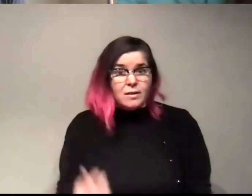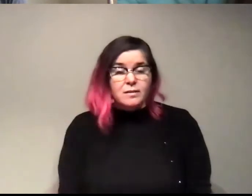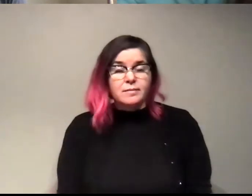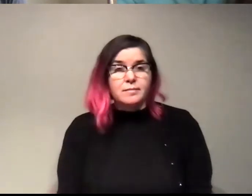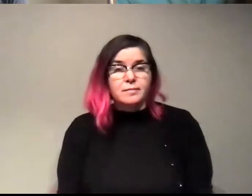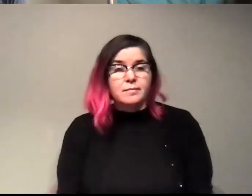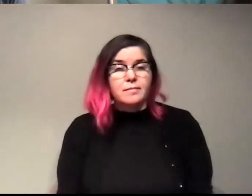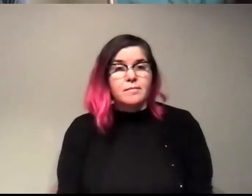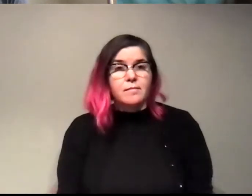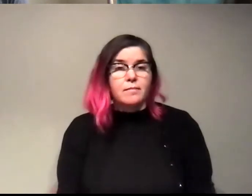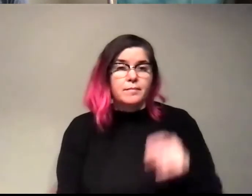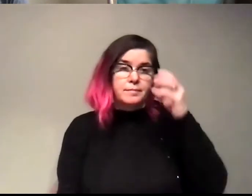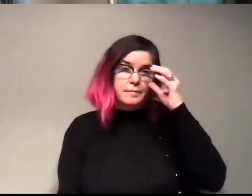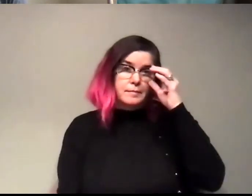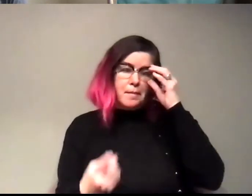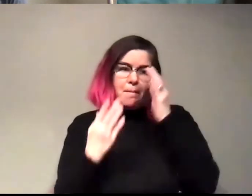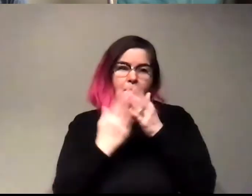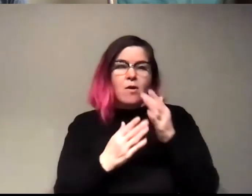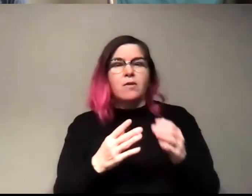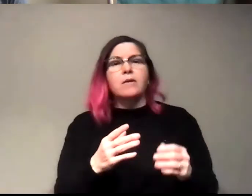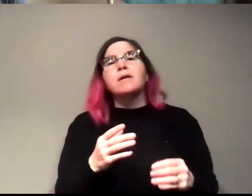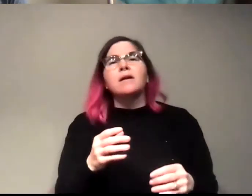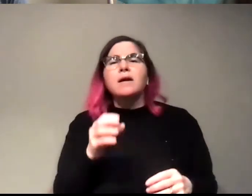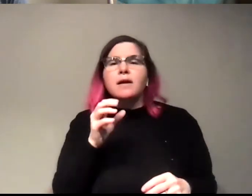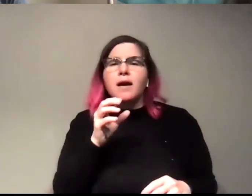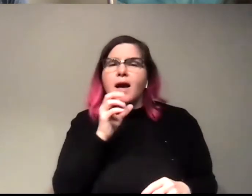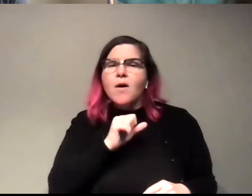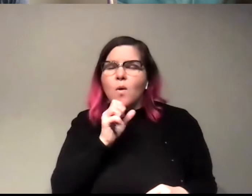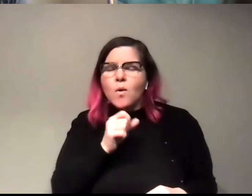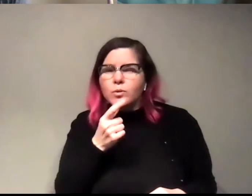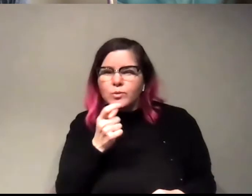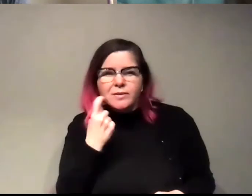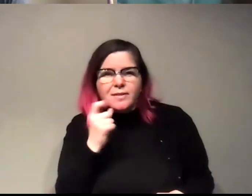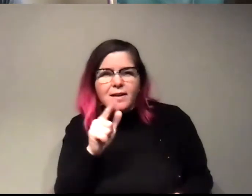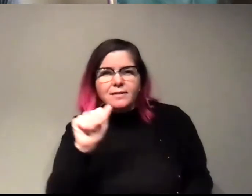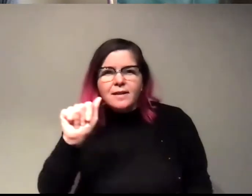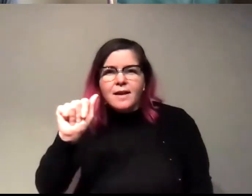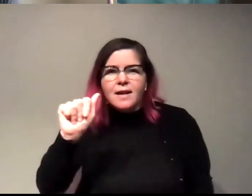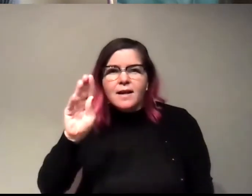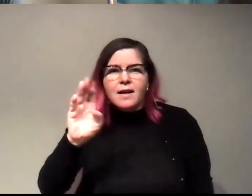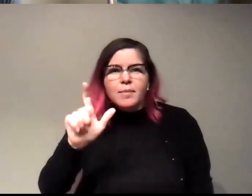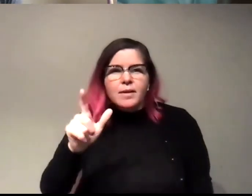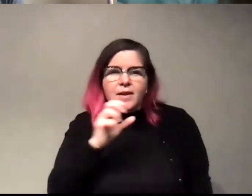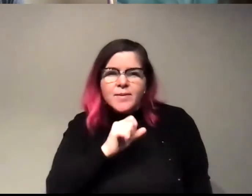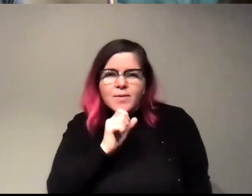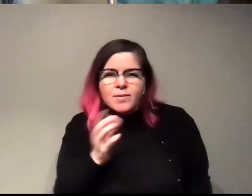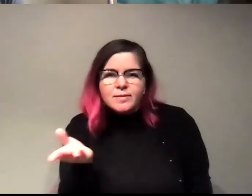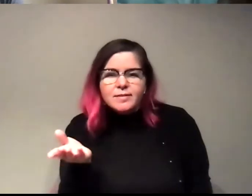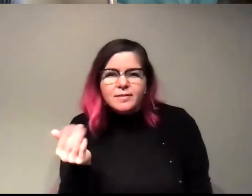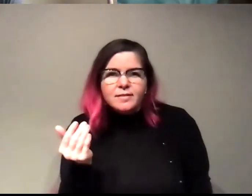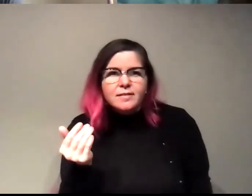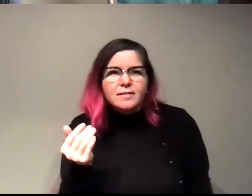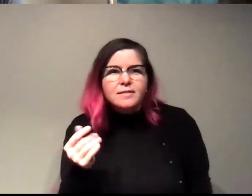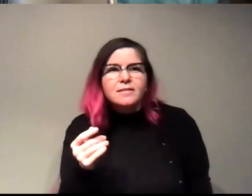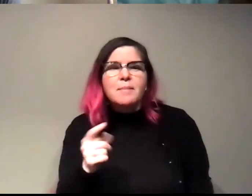One part of the question is how old was the question asker? I don't know. Like a different